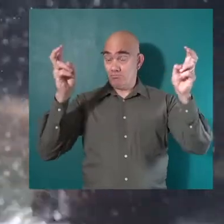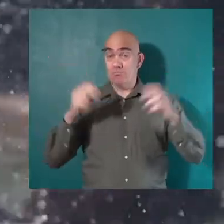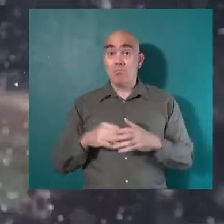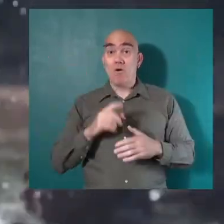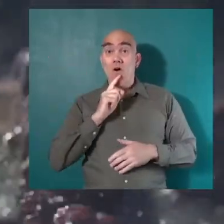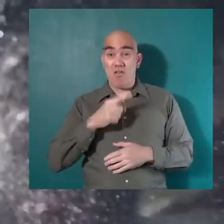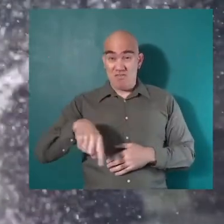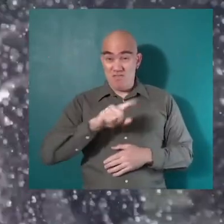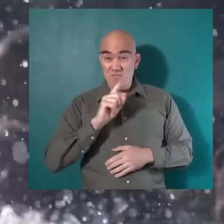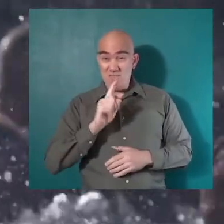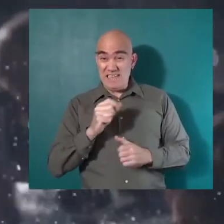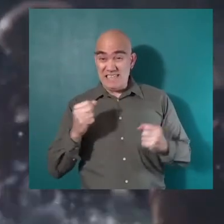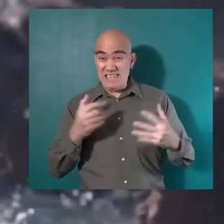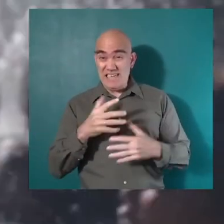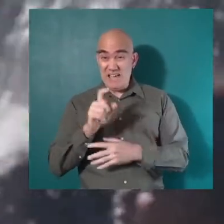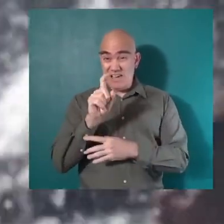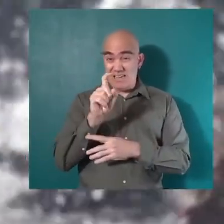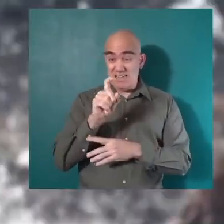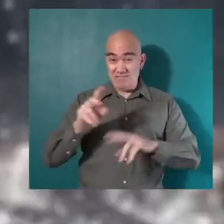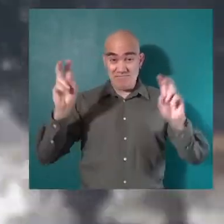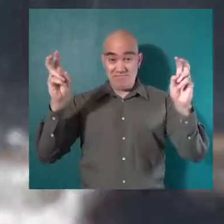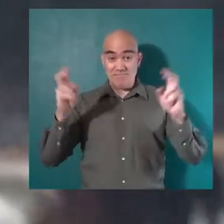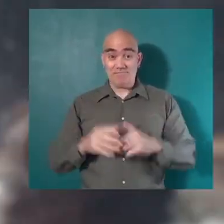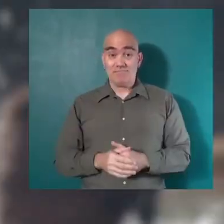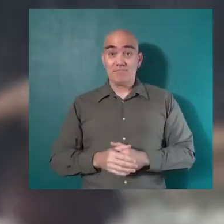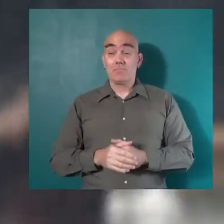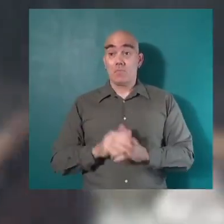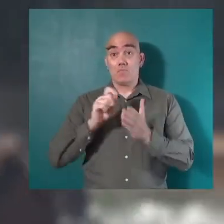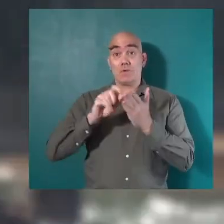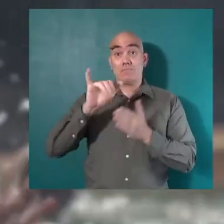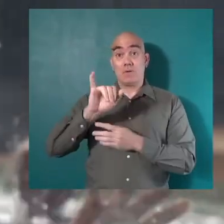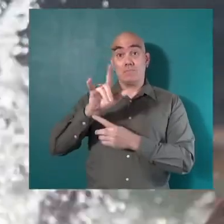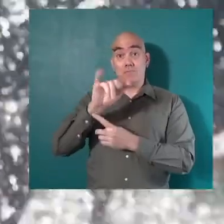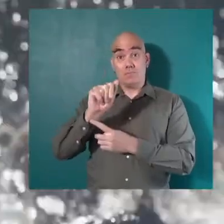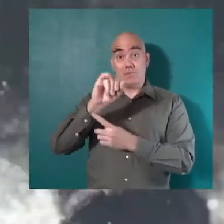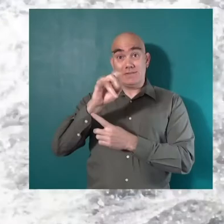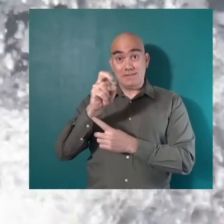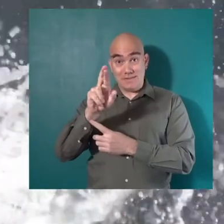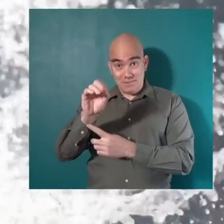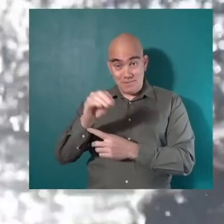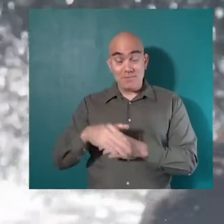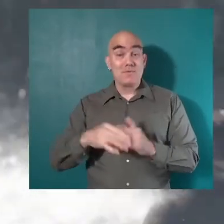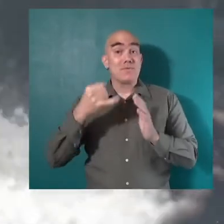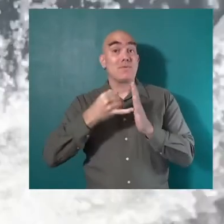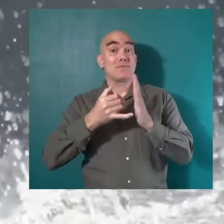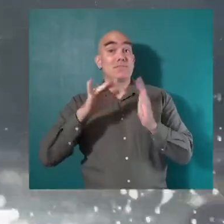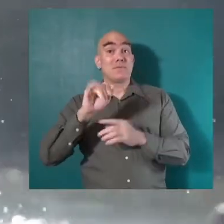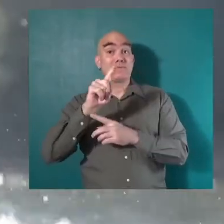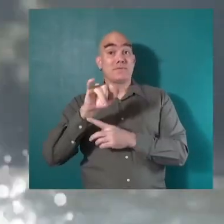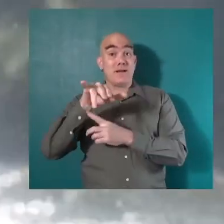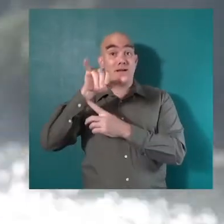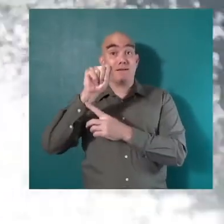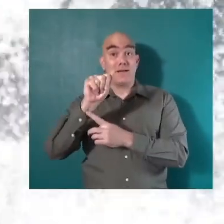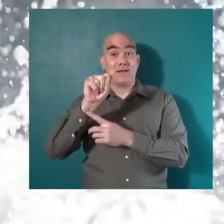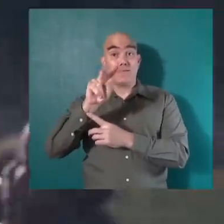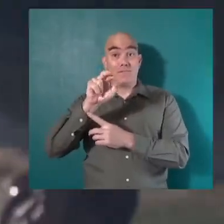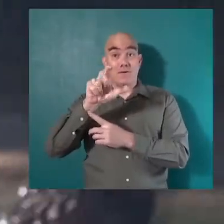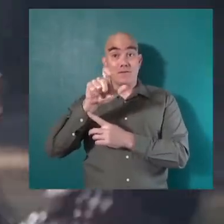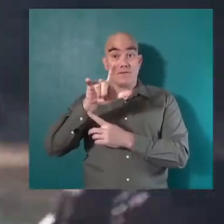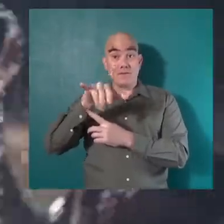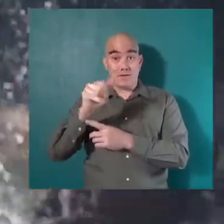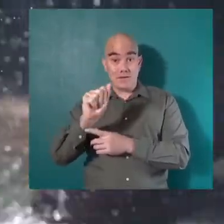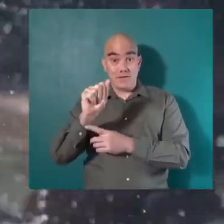is called Are They Really Scary? Written by Julia Insario. Illustrated by Tanya Marsulia.